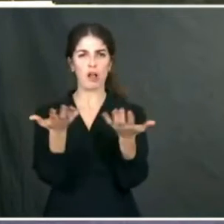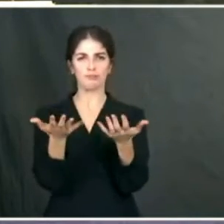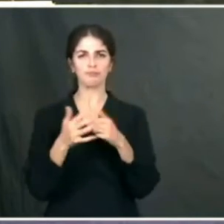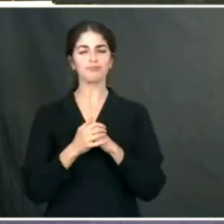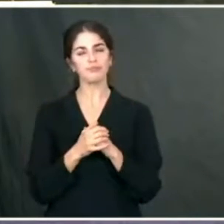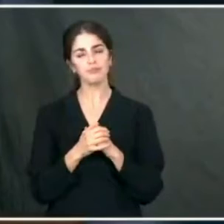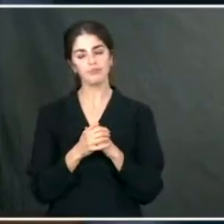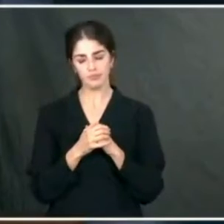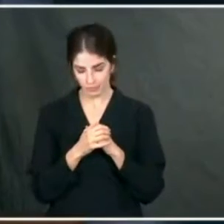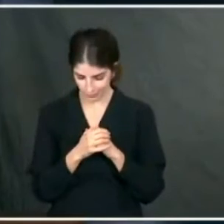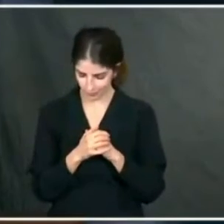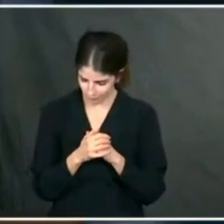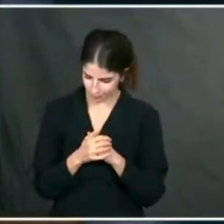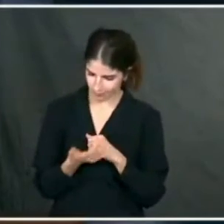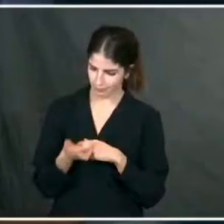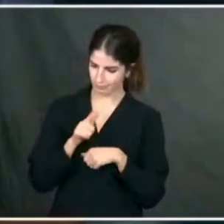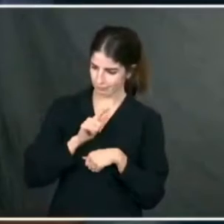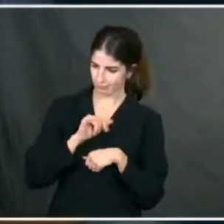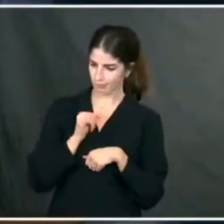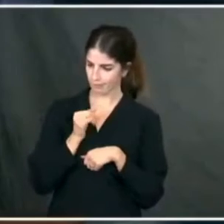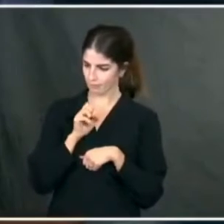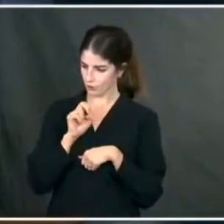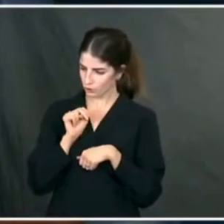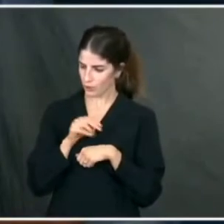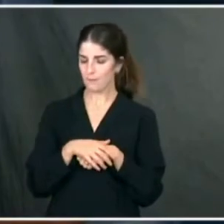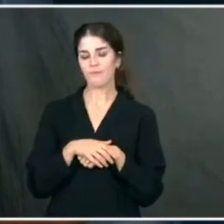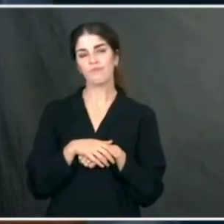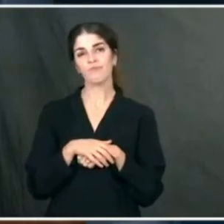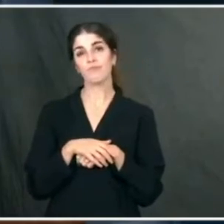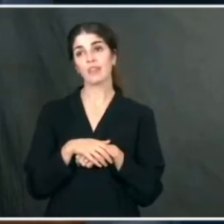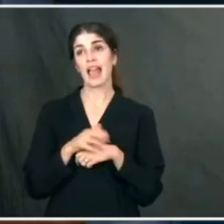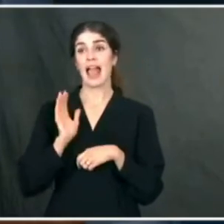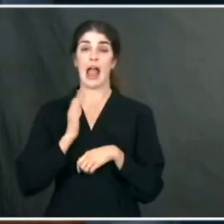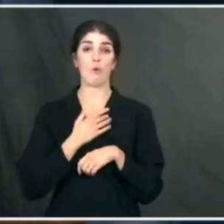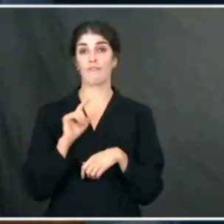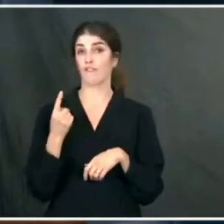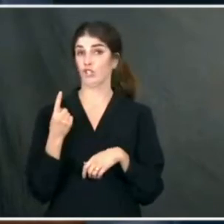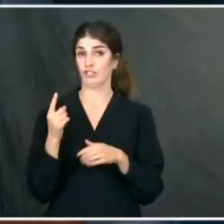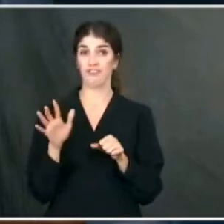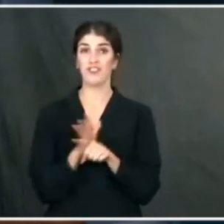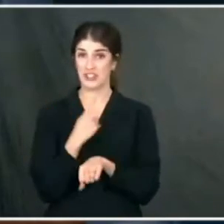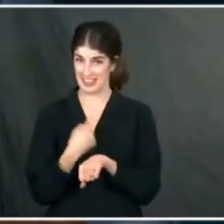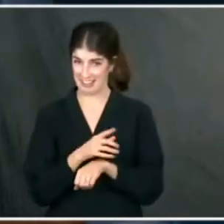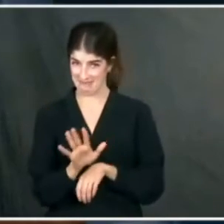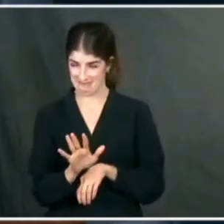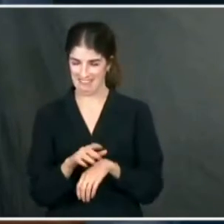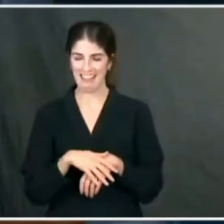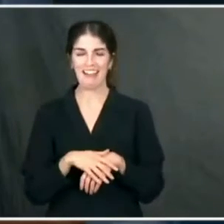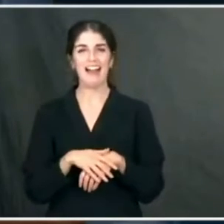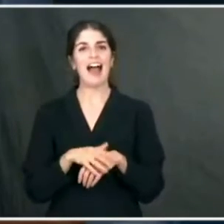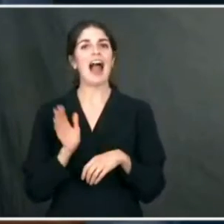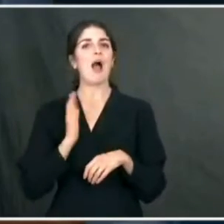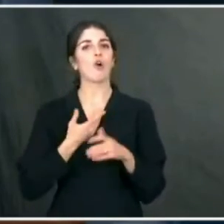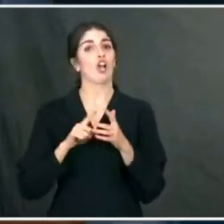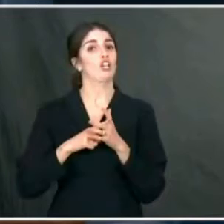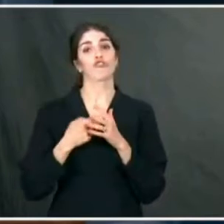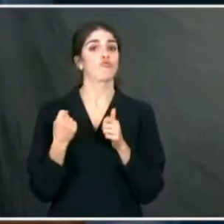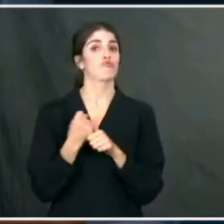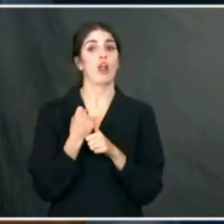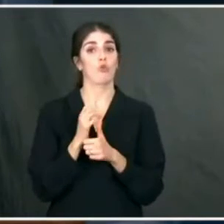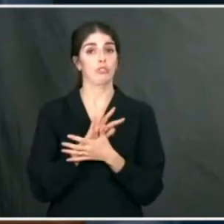When will they happen? Well, what I can lay out for you on our first full day here is what our initial priorities are.